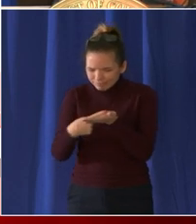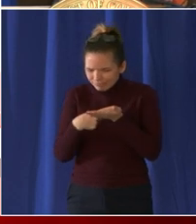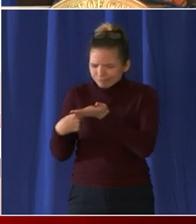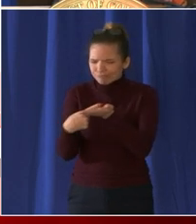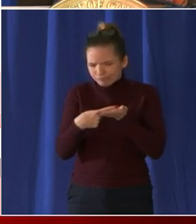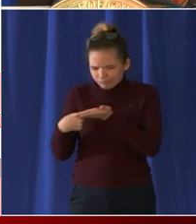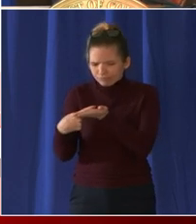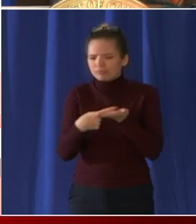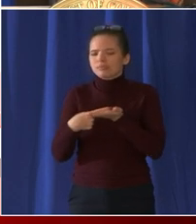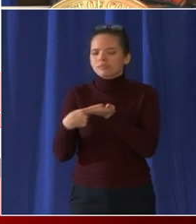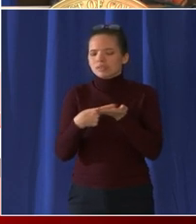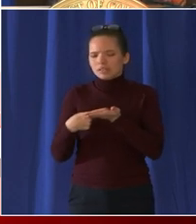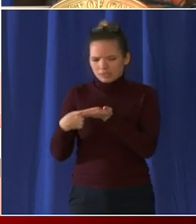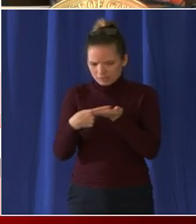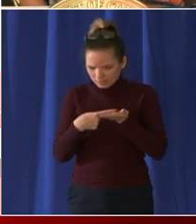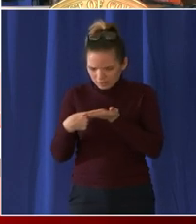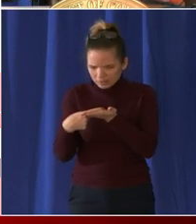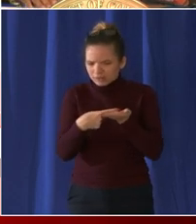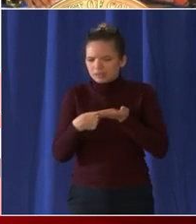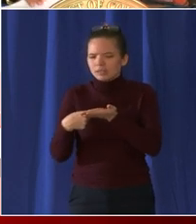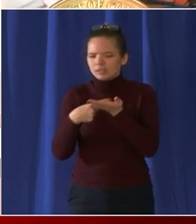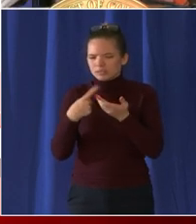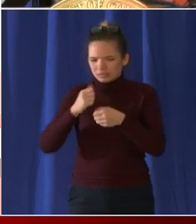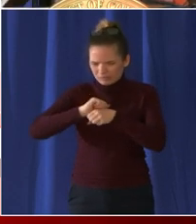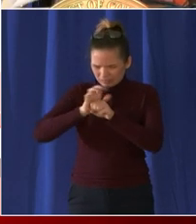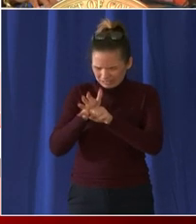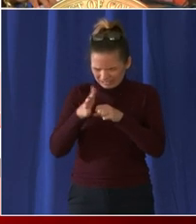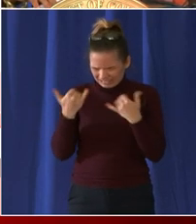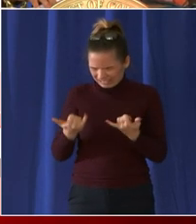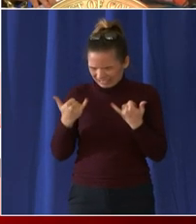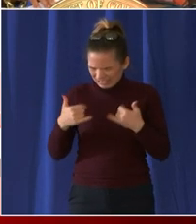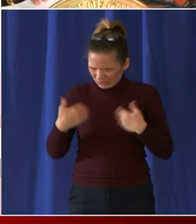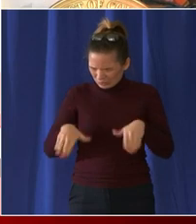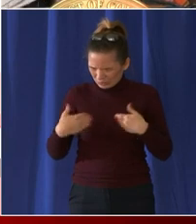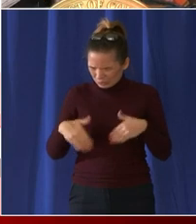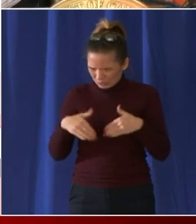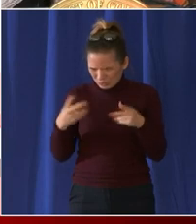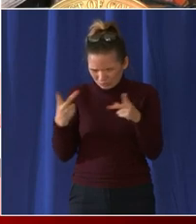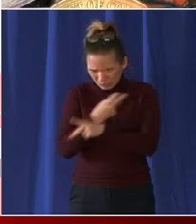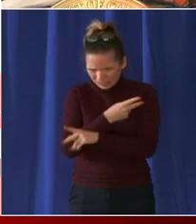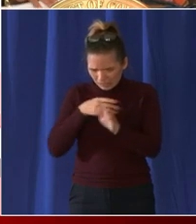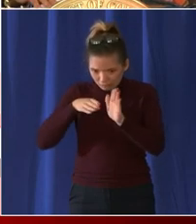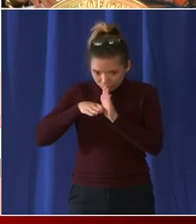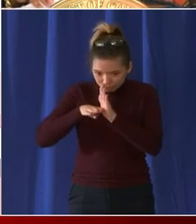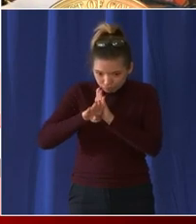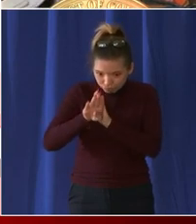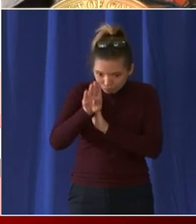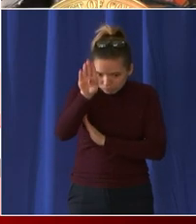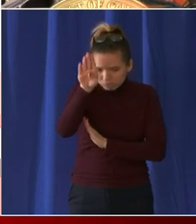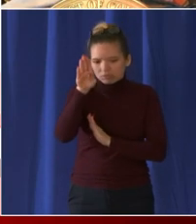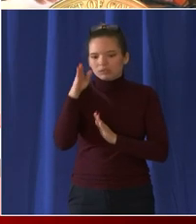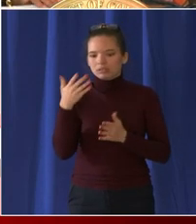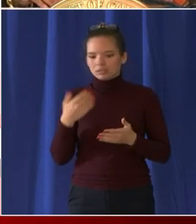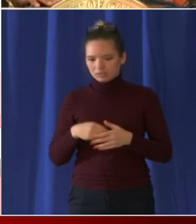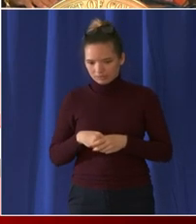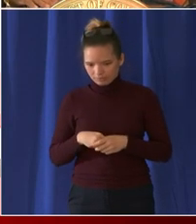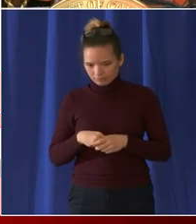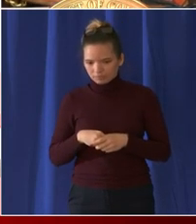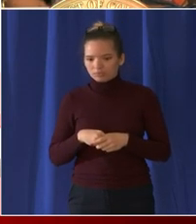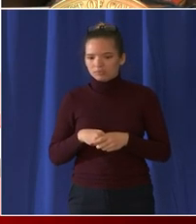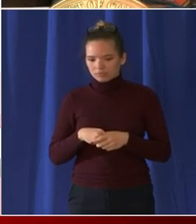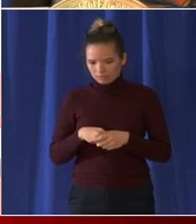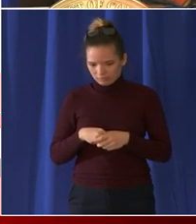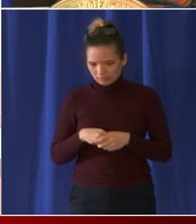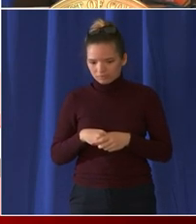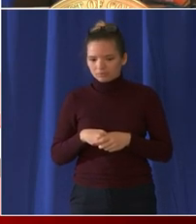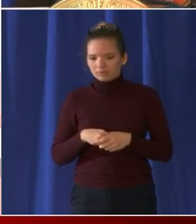surge and we continue to do that we're going to talk a little bit more about item five in this